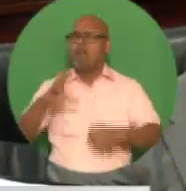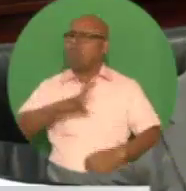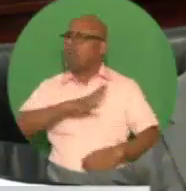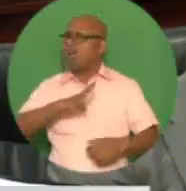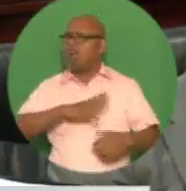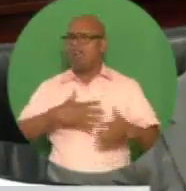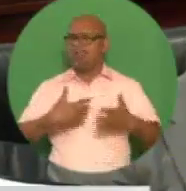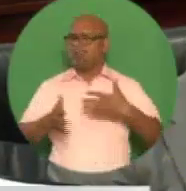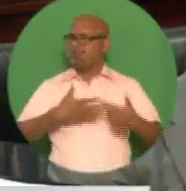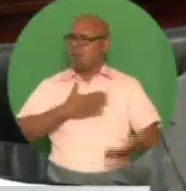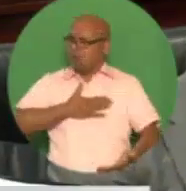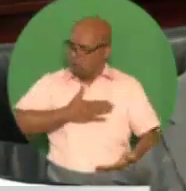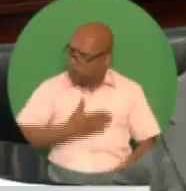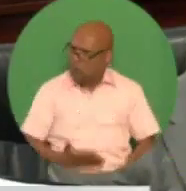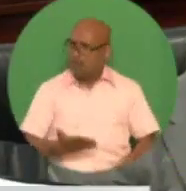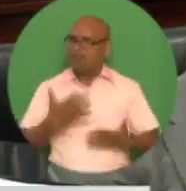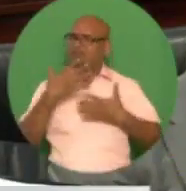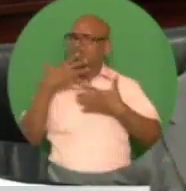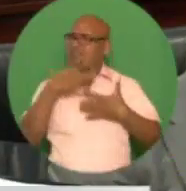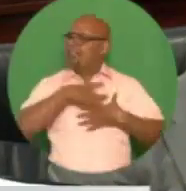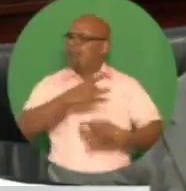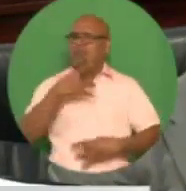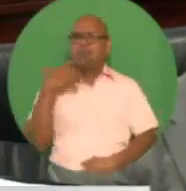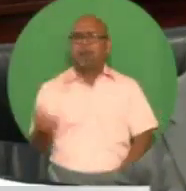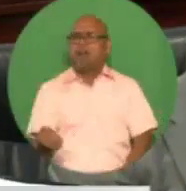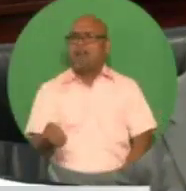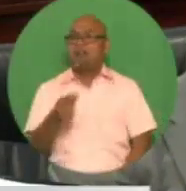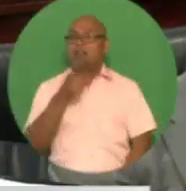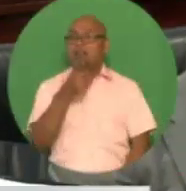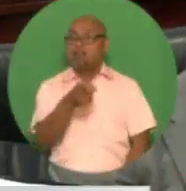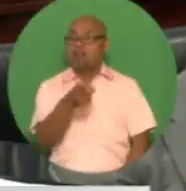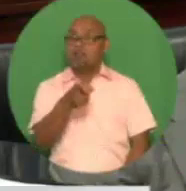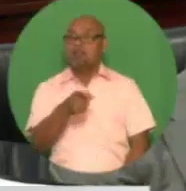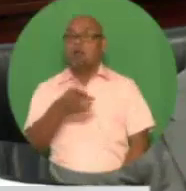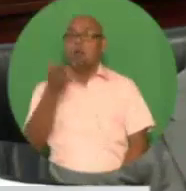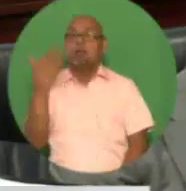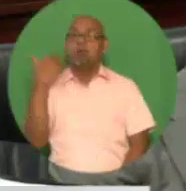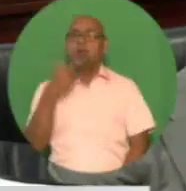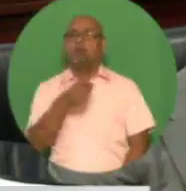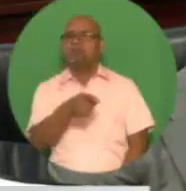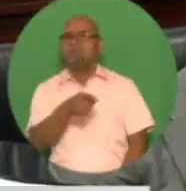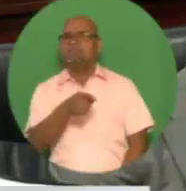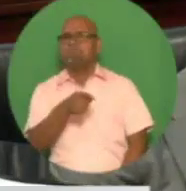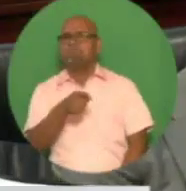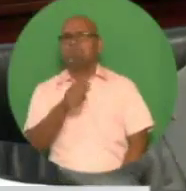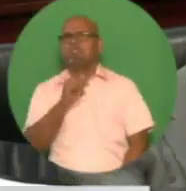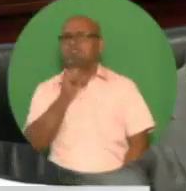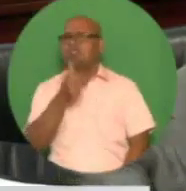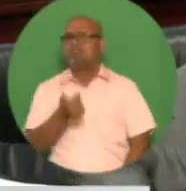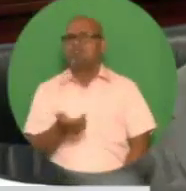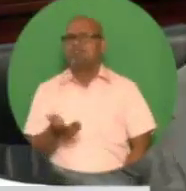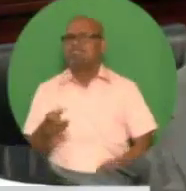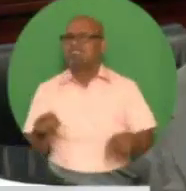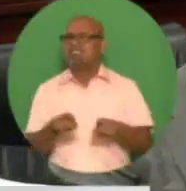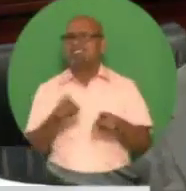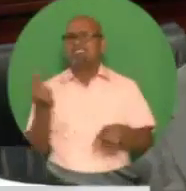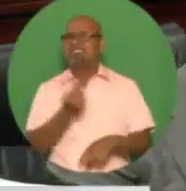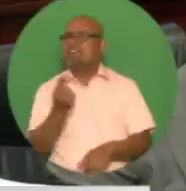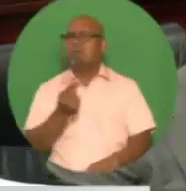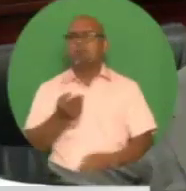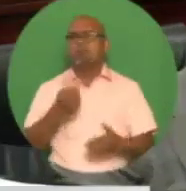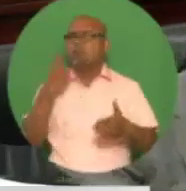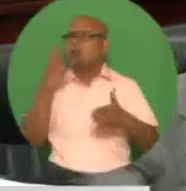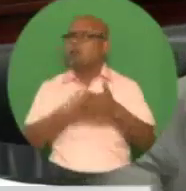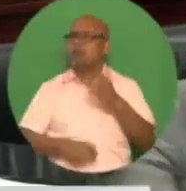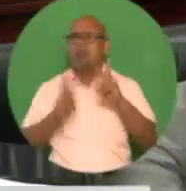this bond did not in any way resemble the puerile description made by the leader of the opposition of the National Investment